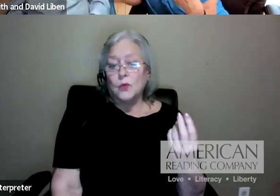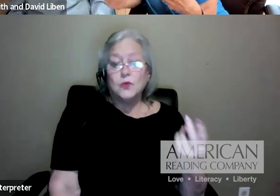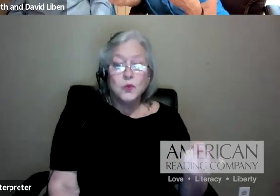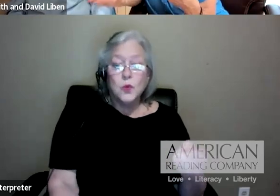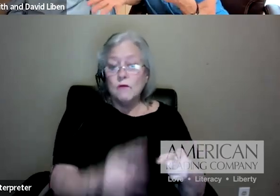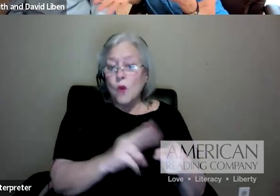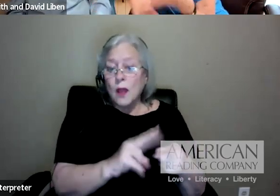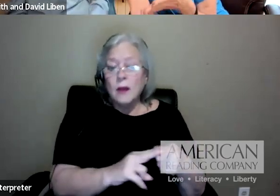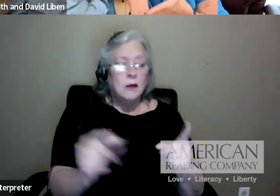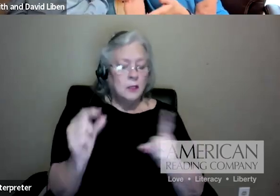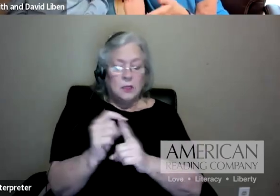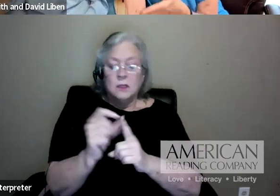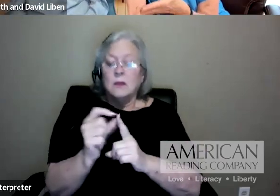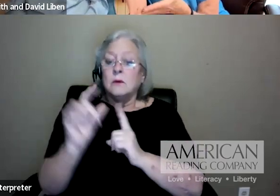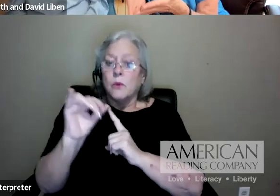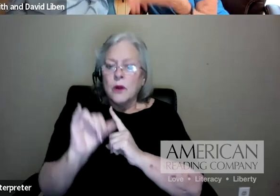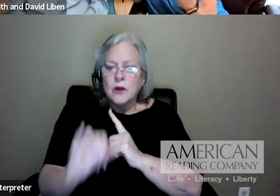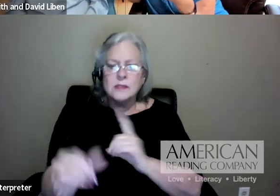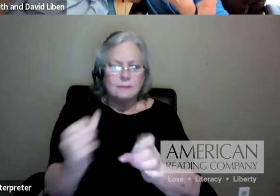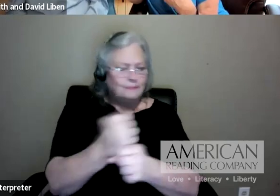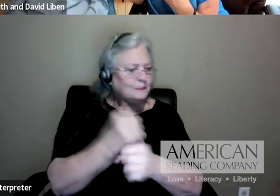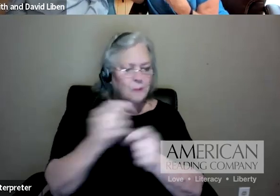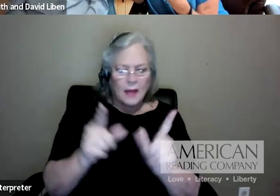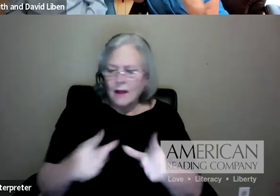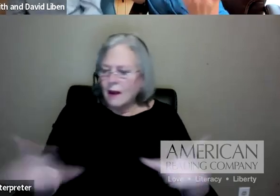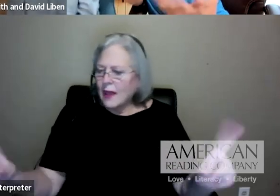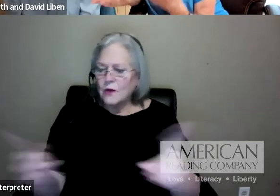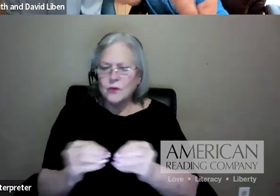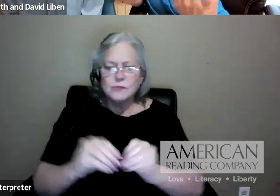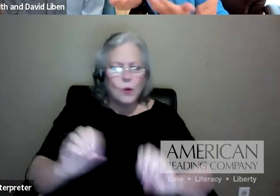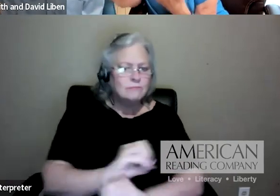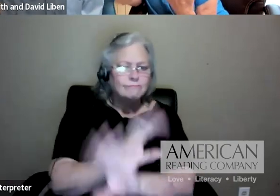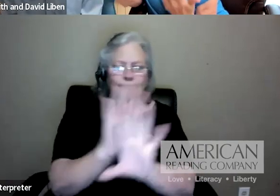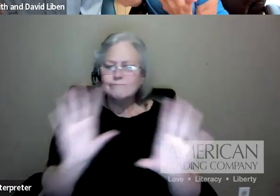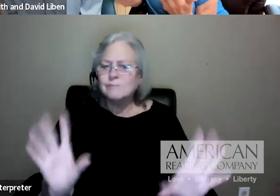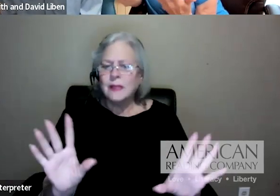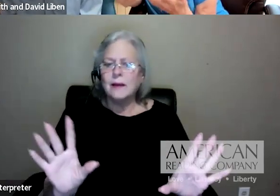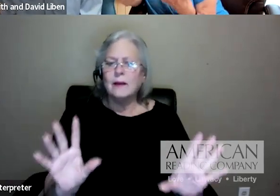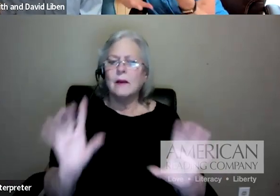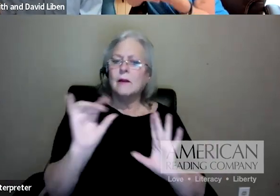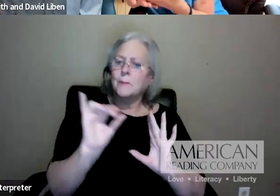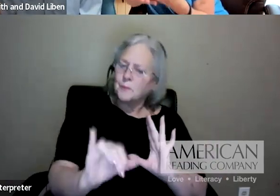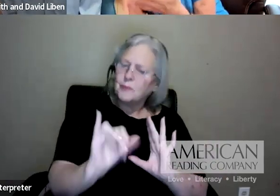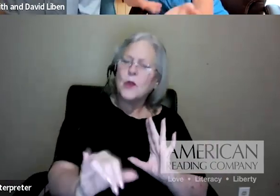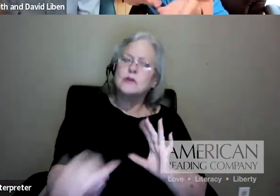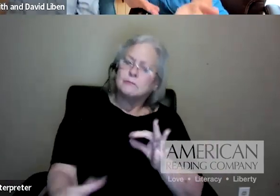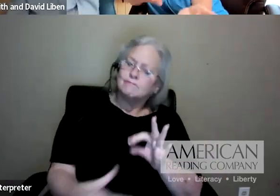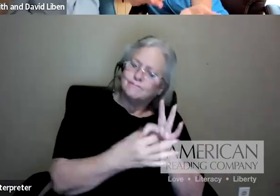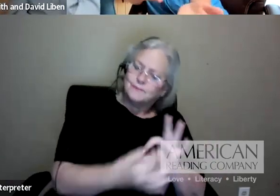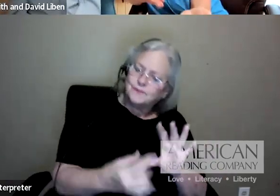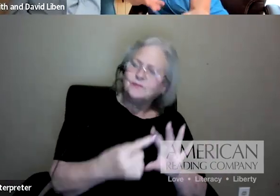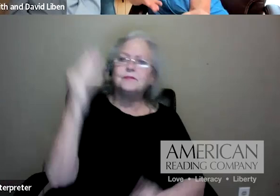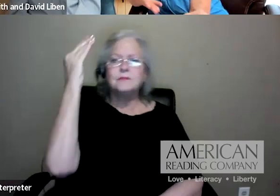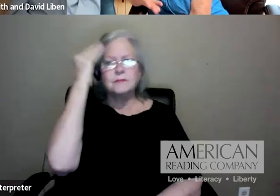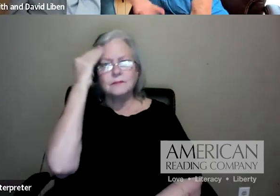embellish and enrich and make the language more specific, are carried with these knowledge topics. But if you know